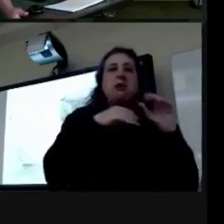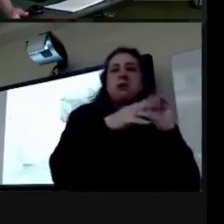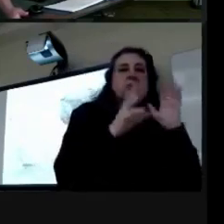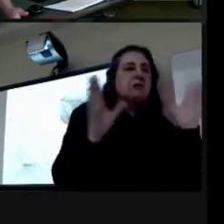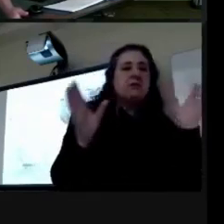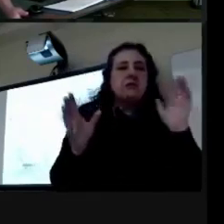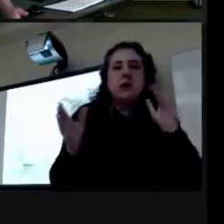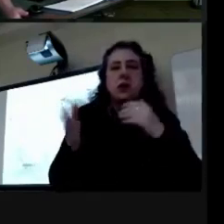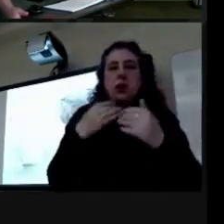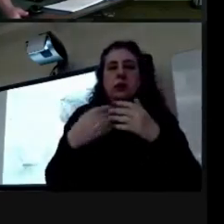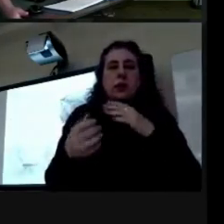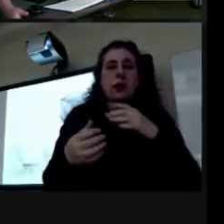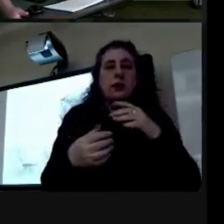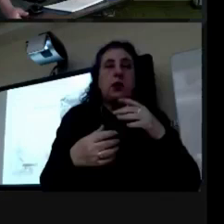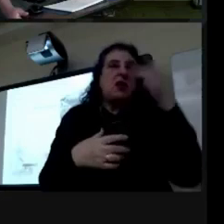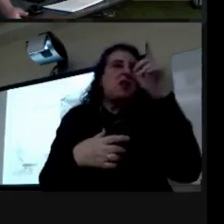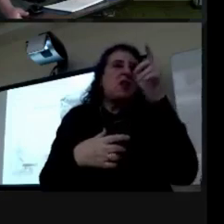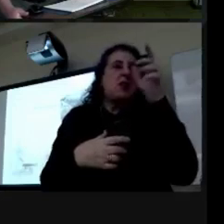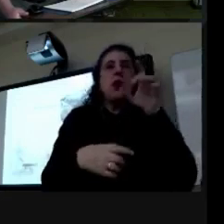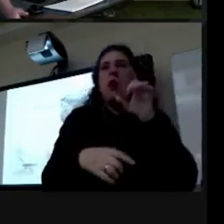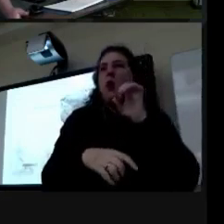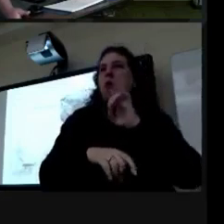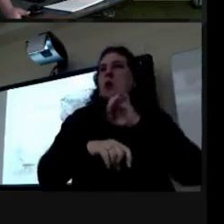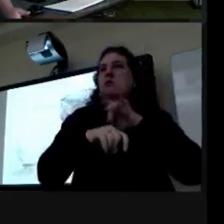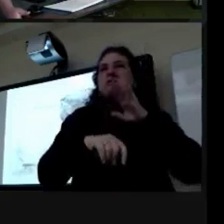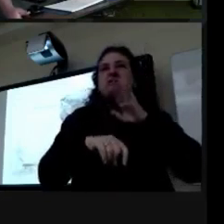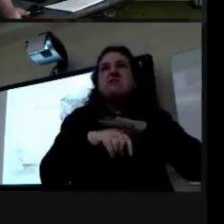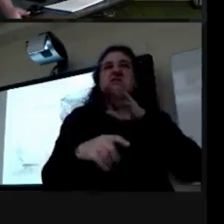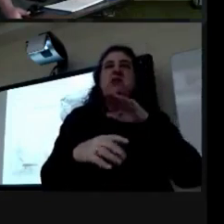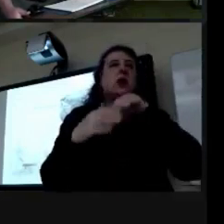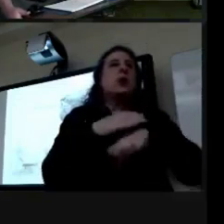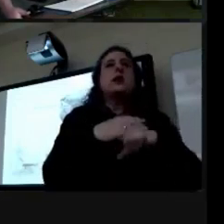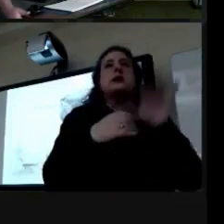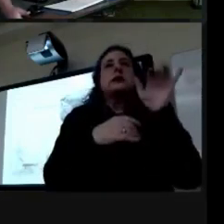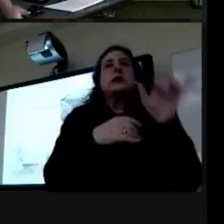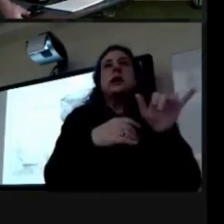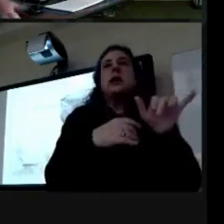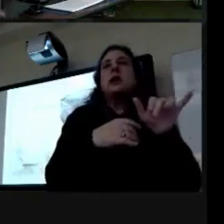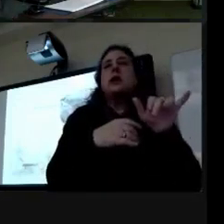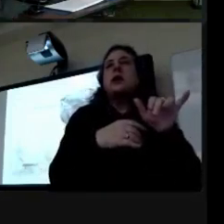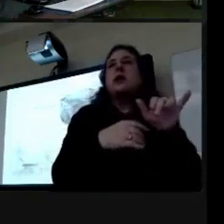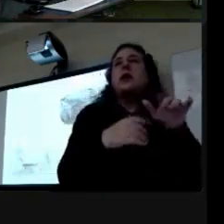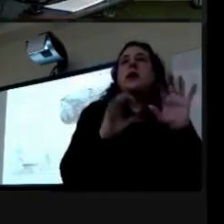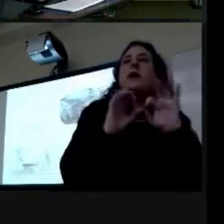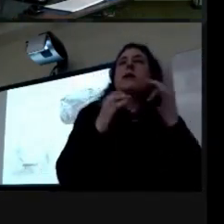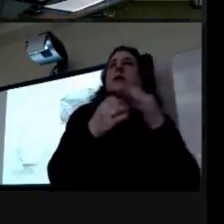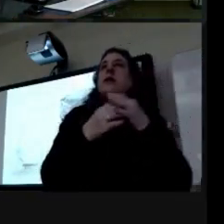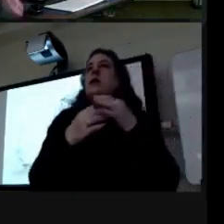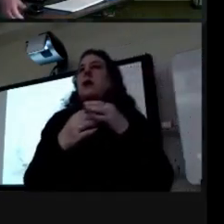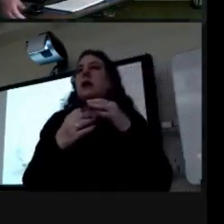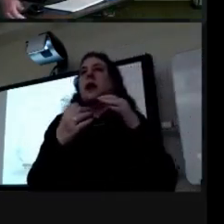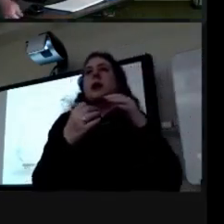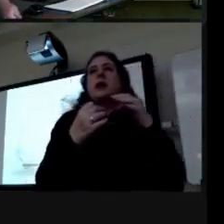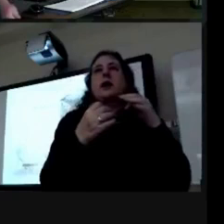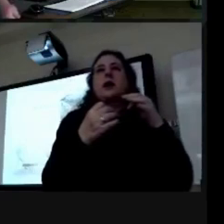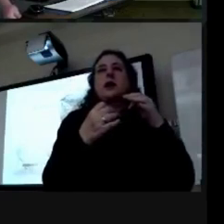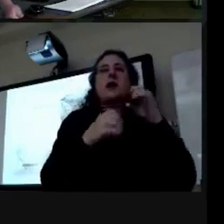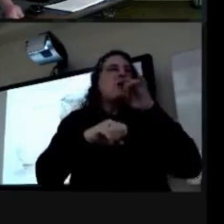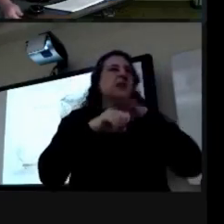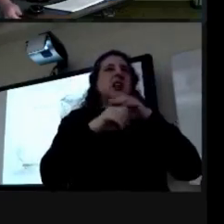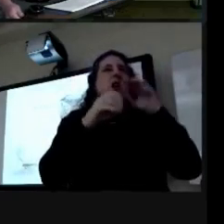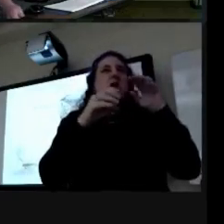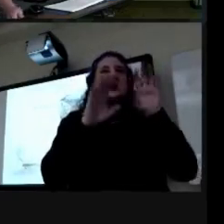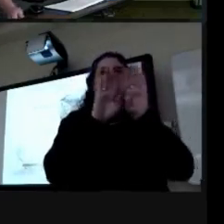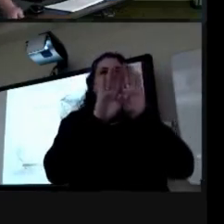there's a story of a physician going to see a family who was struck with malaria and he opened the door it was just like a cloud with mosquitoes inside